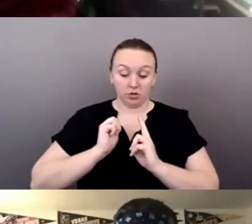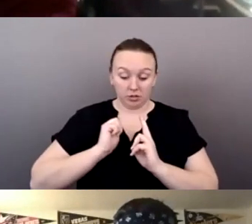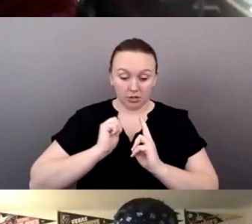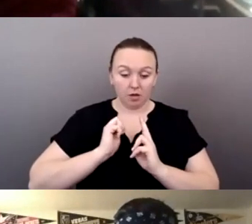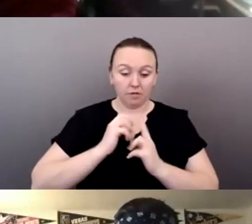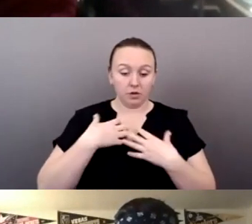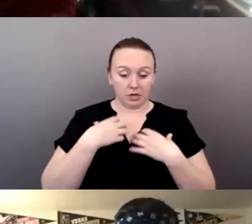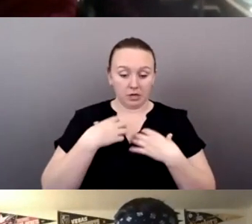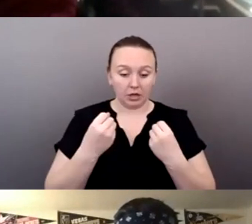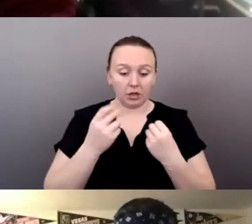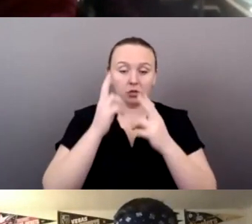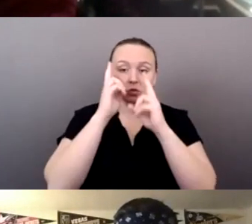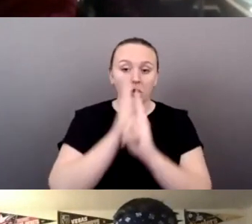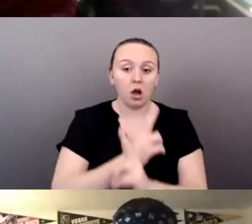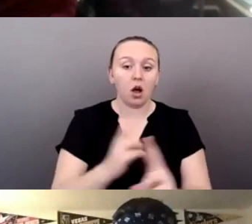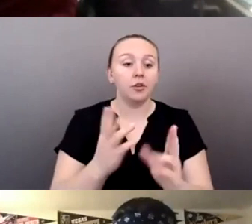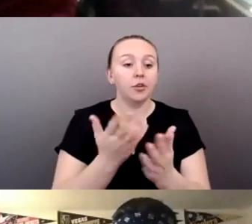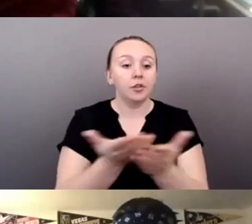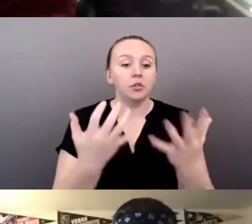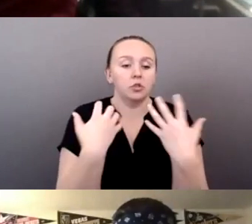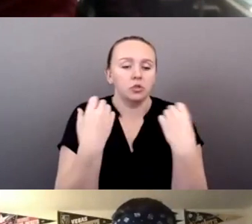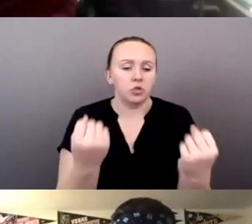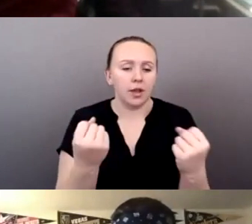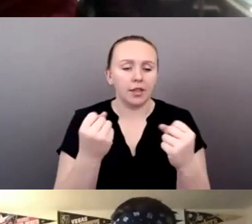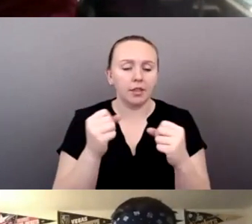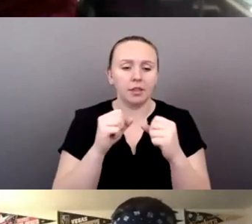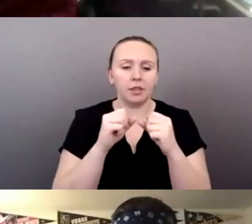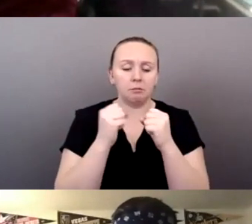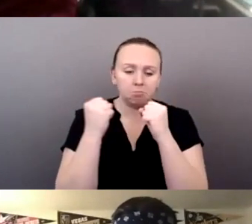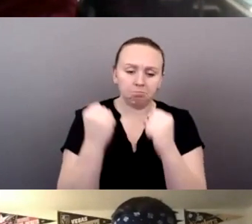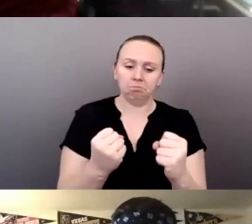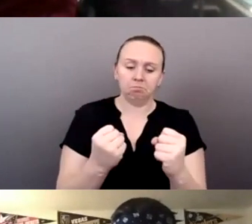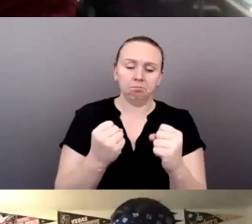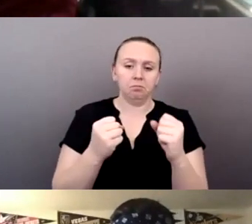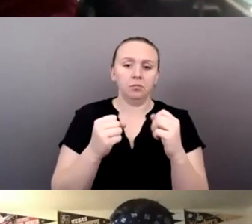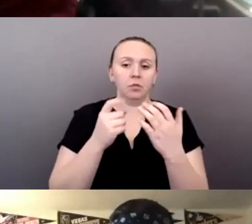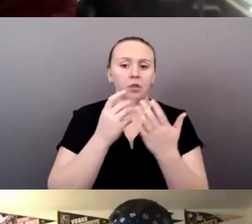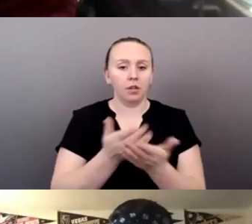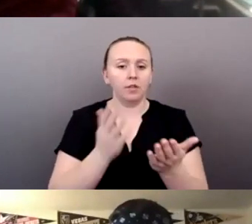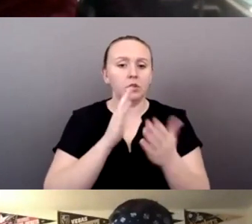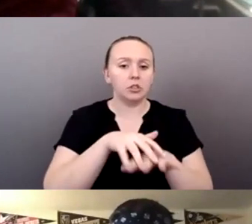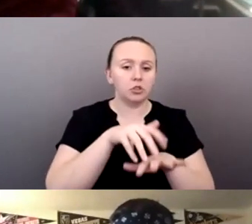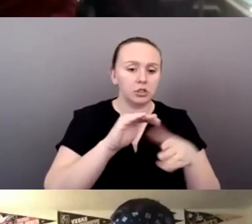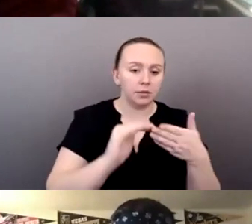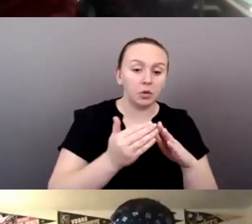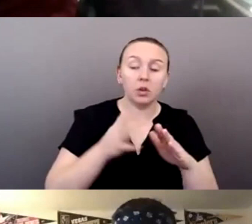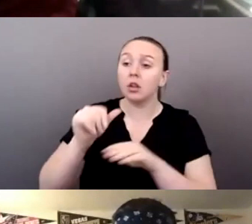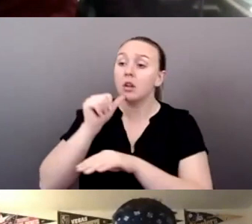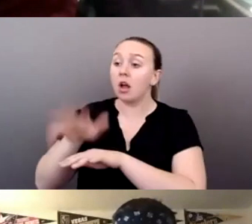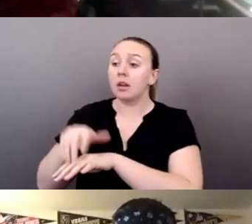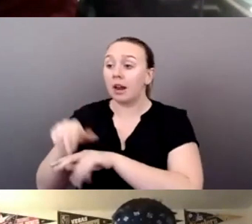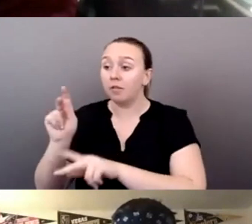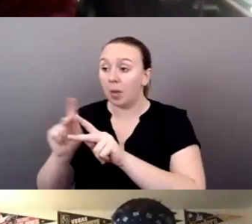strength and resilience of our indigenous communities, to honor the, uh, presence of our non-native neighbors who are joining us. Um,